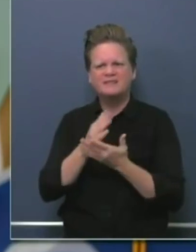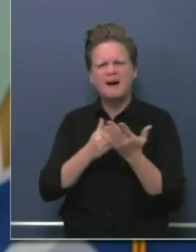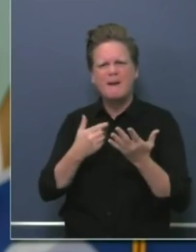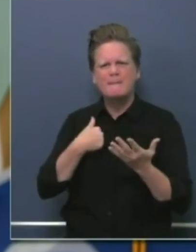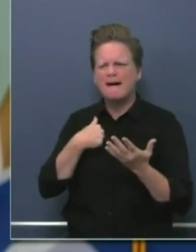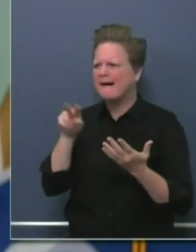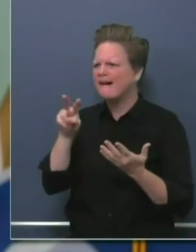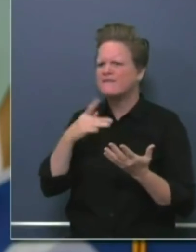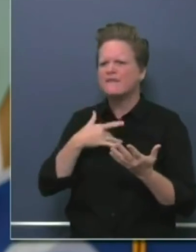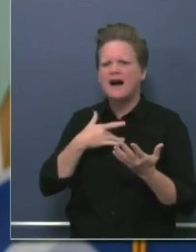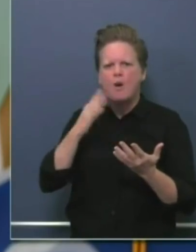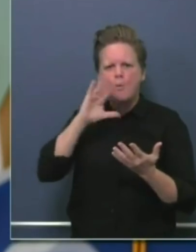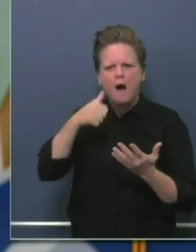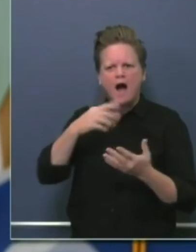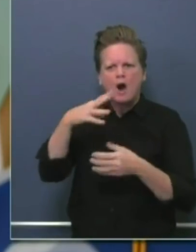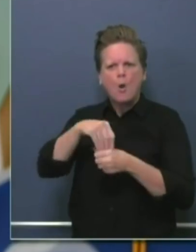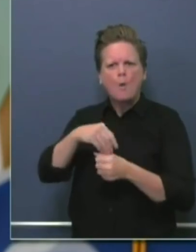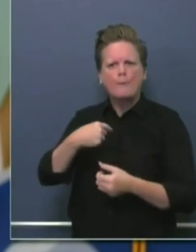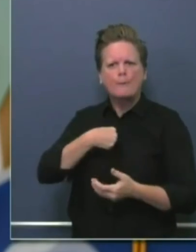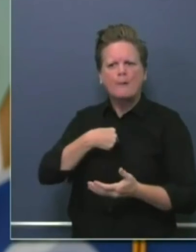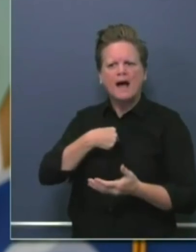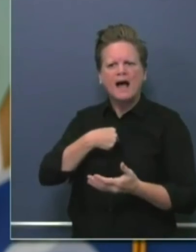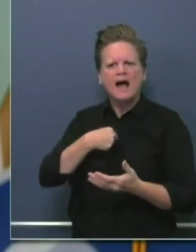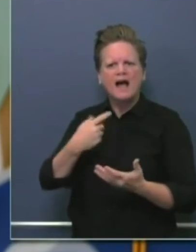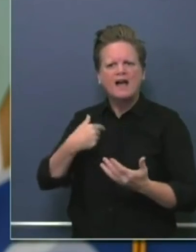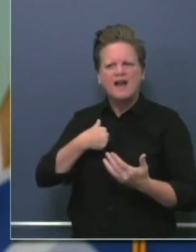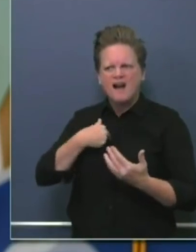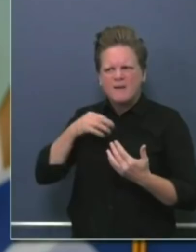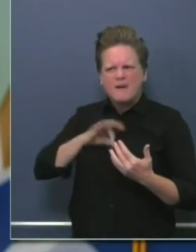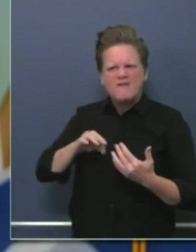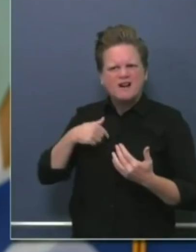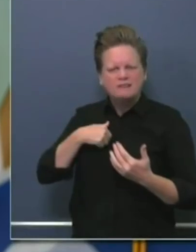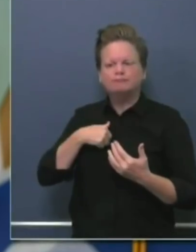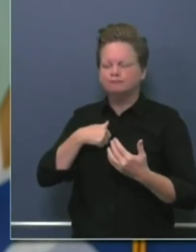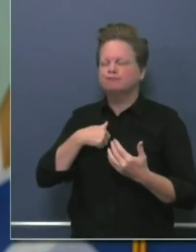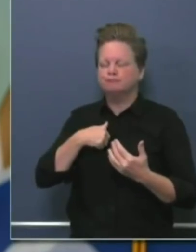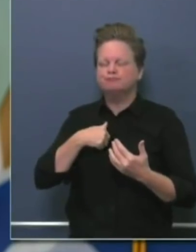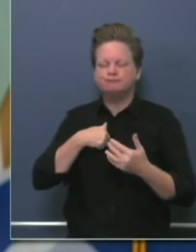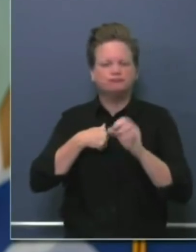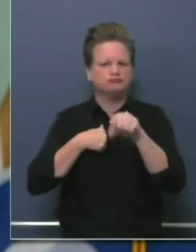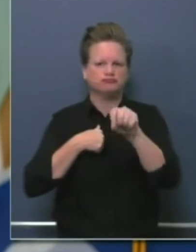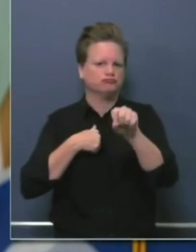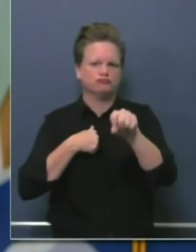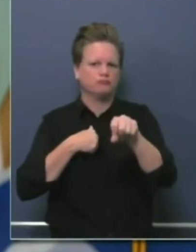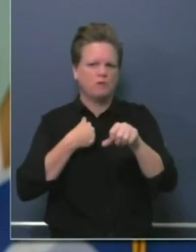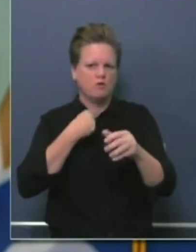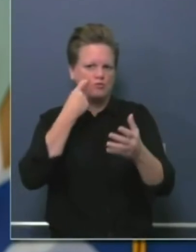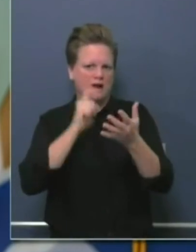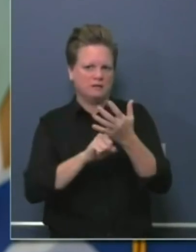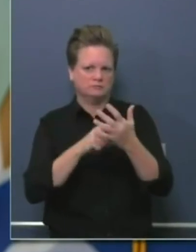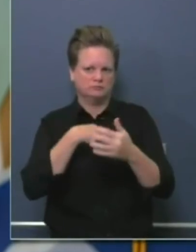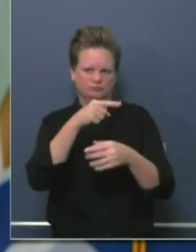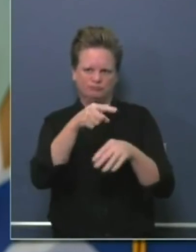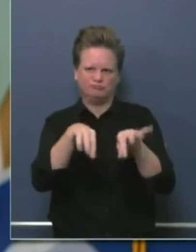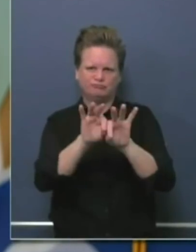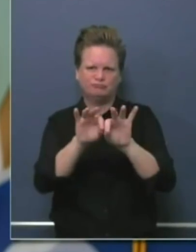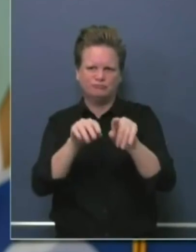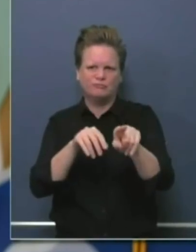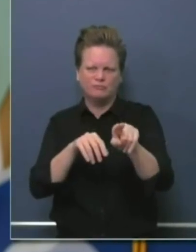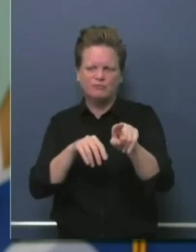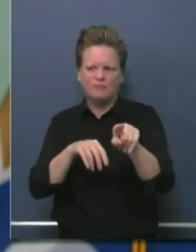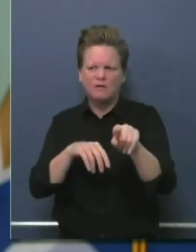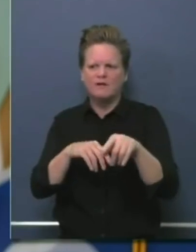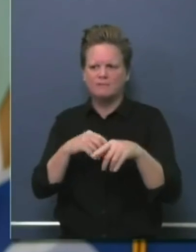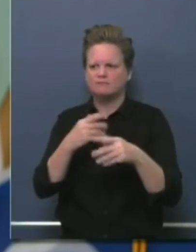original announcements, both at the federal level and at the state level. And I think do justice to the incredible heroism, particularly on